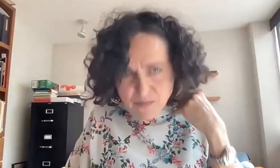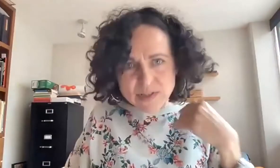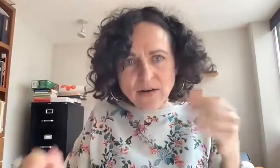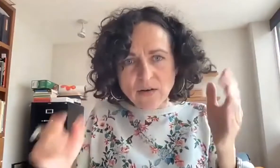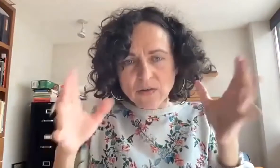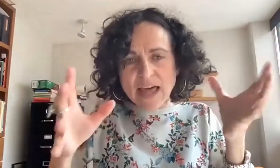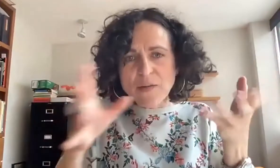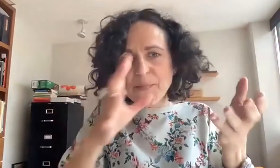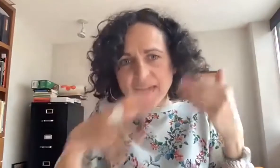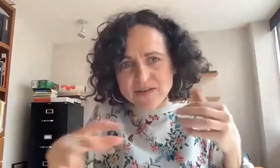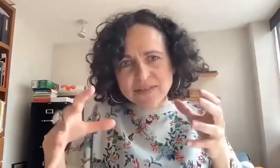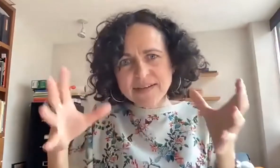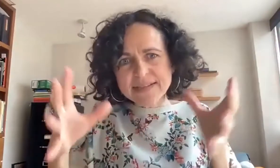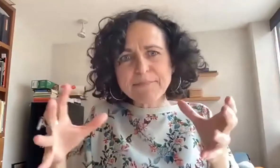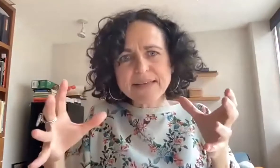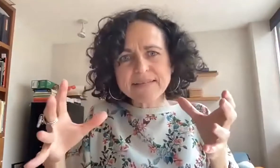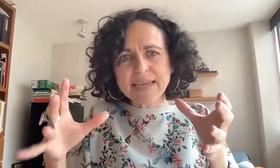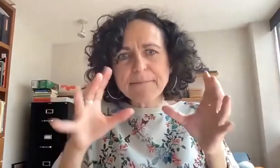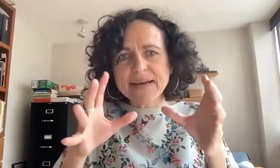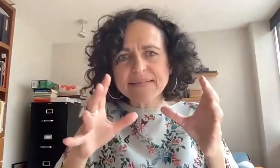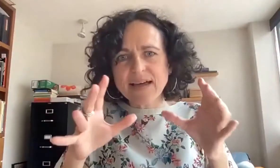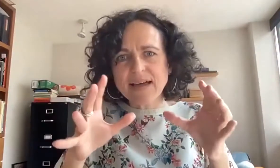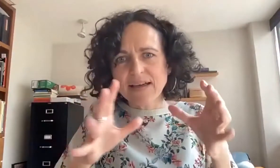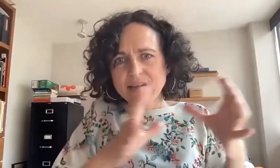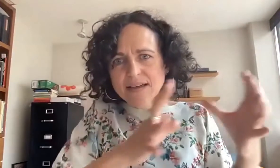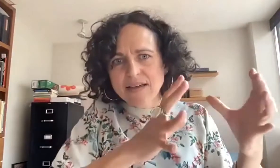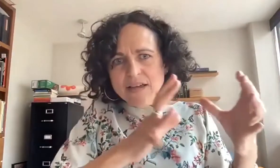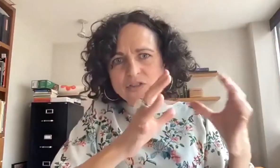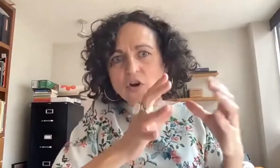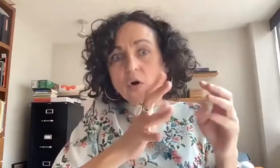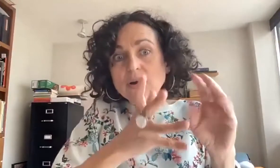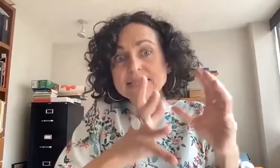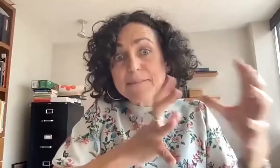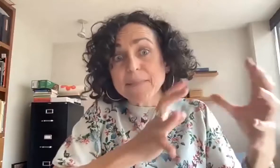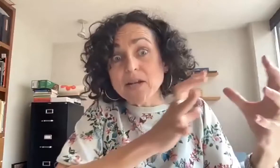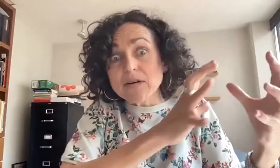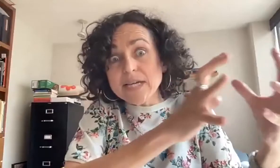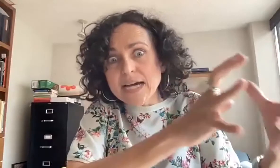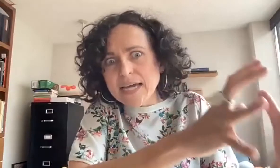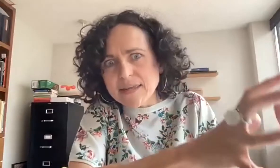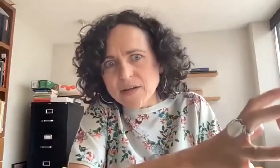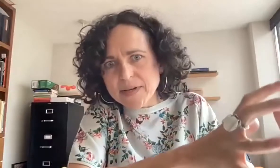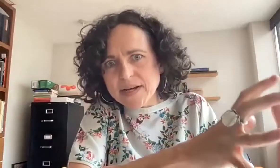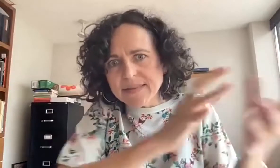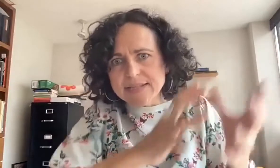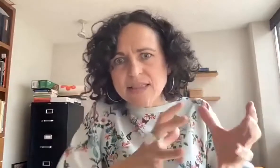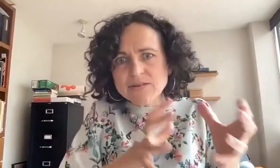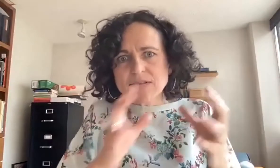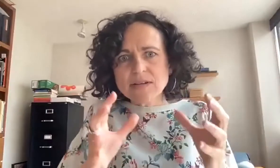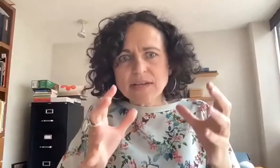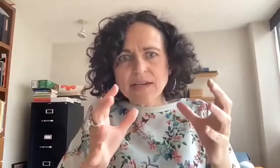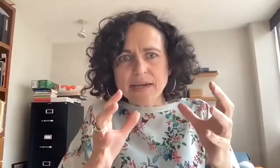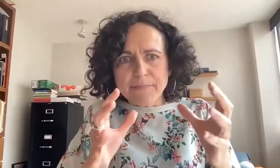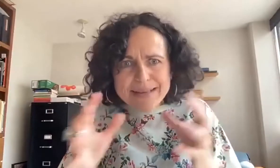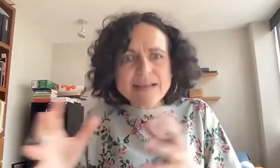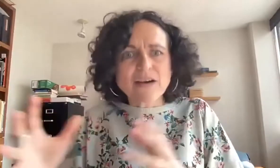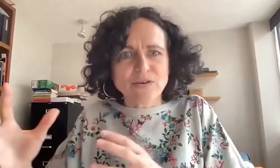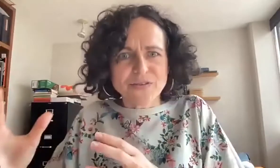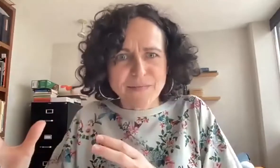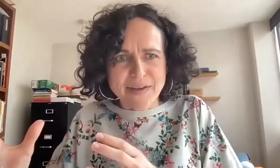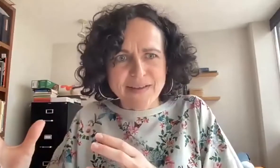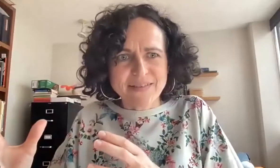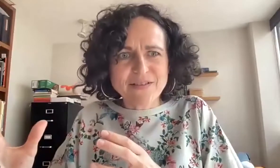retarded people. This is a subject we haven't talked about because we were more interested in not what happened with that minority